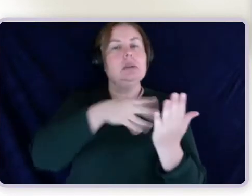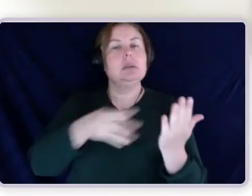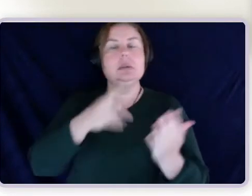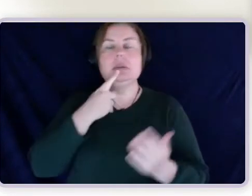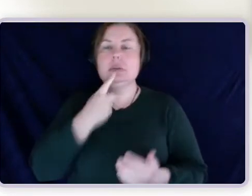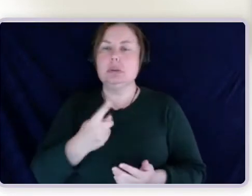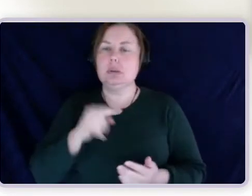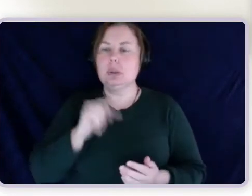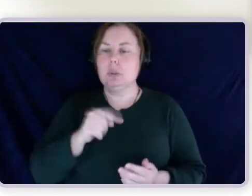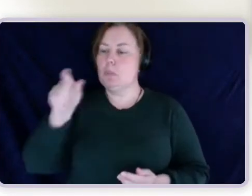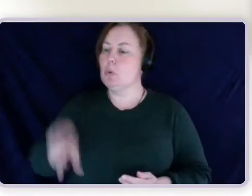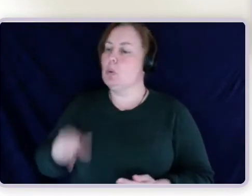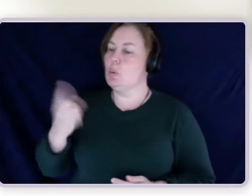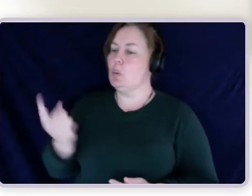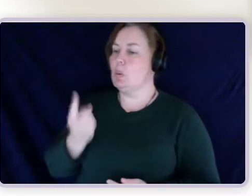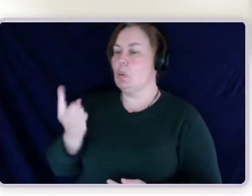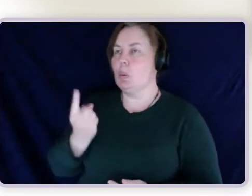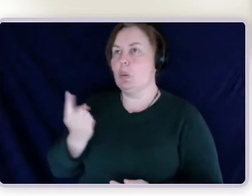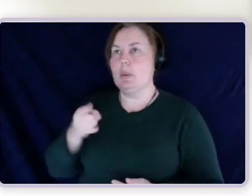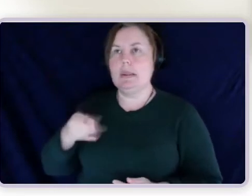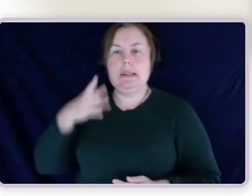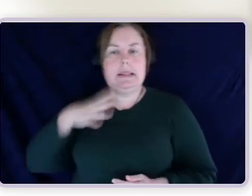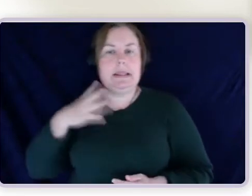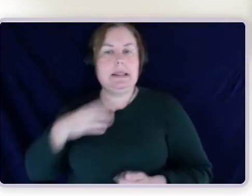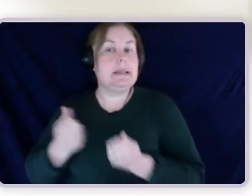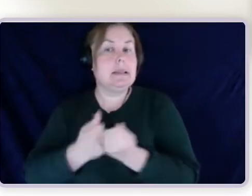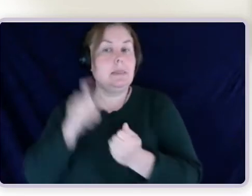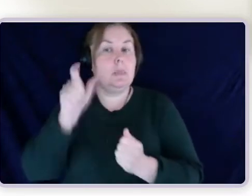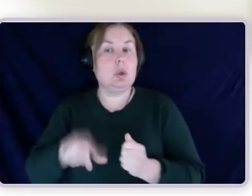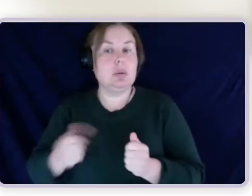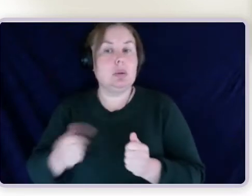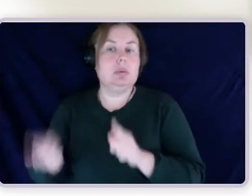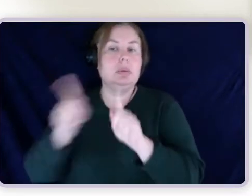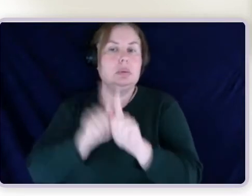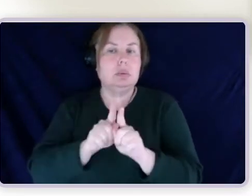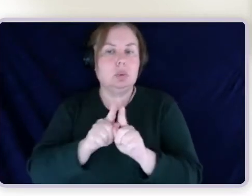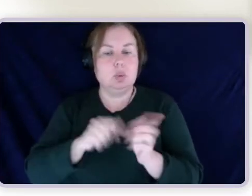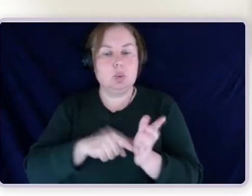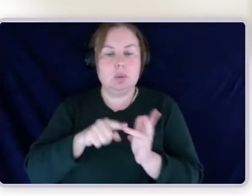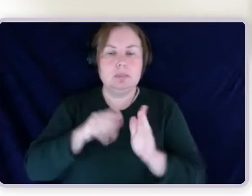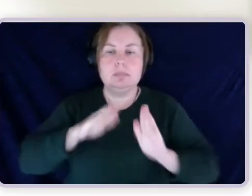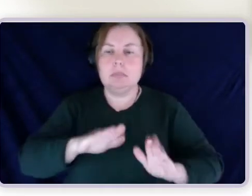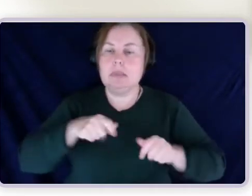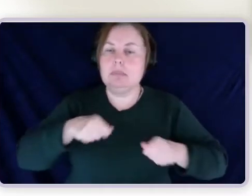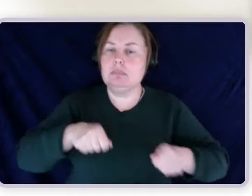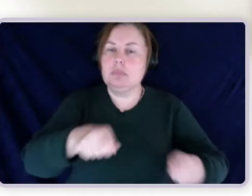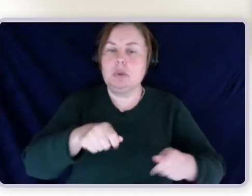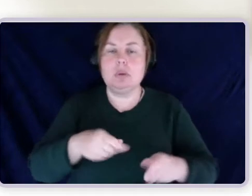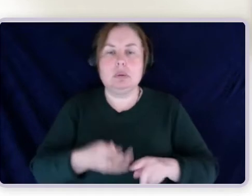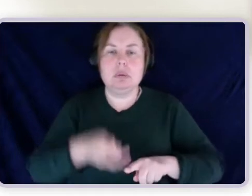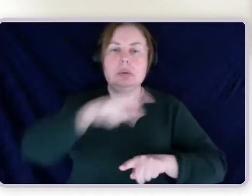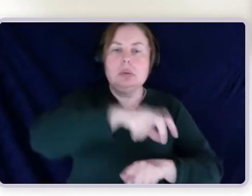around, sorry, people who require assistance to move around in a wheelchair or transfer to or from a wheelchair